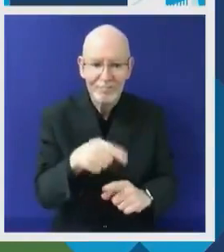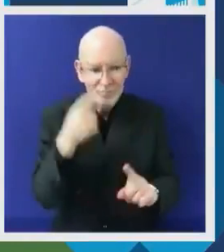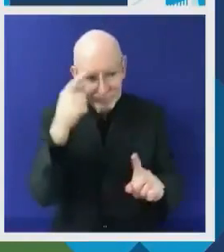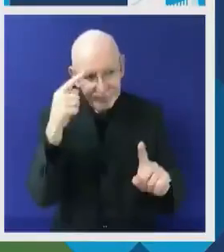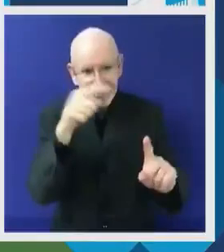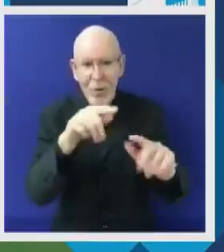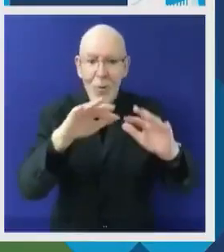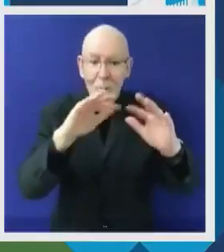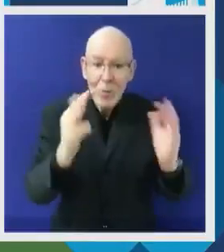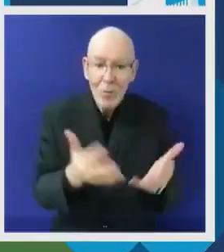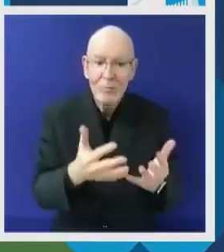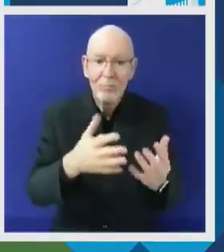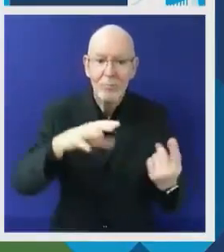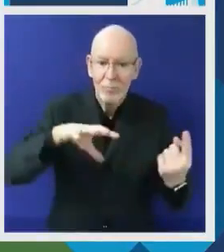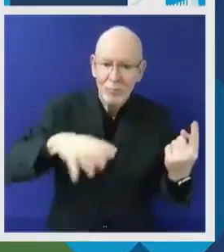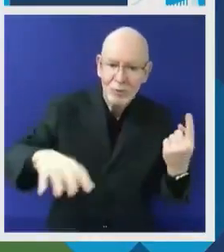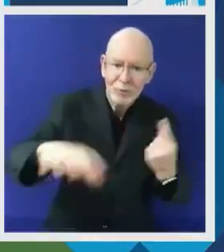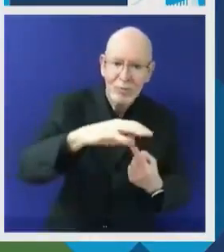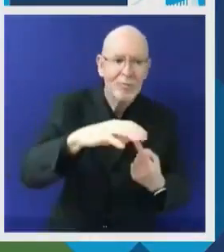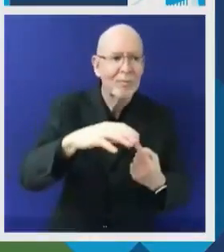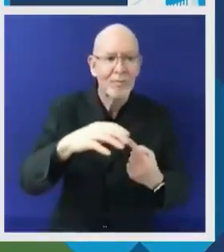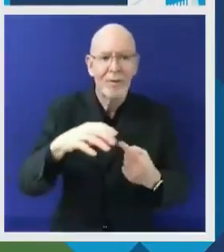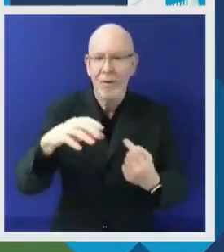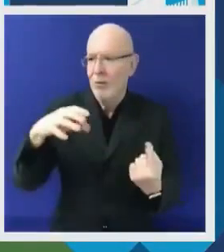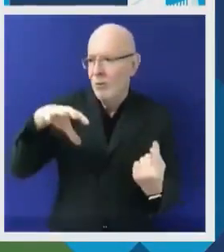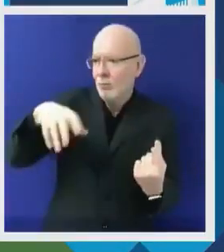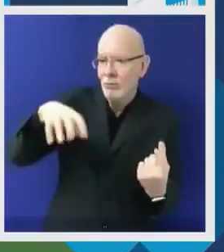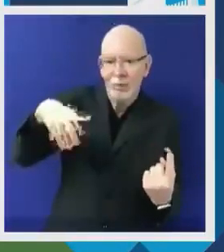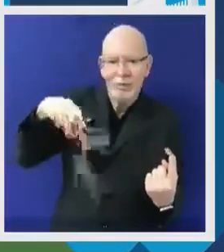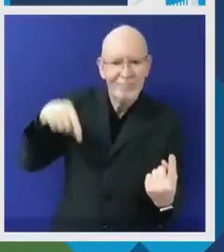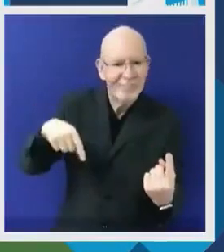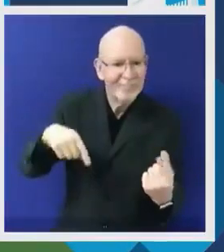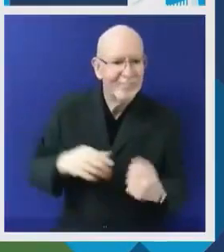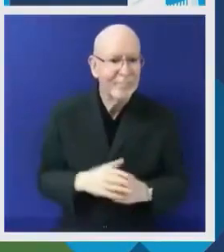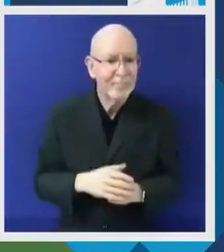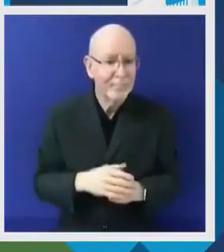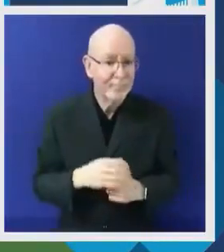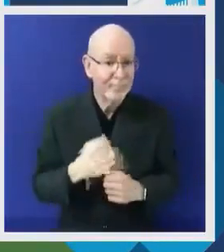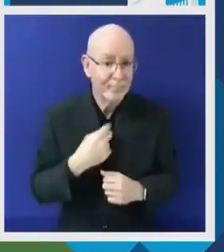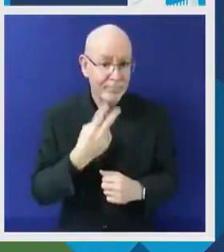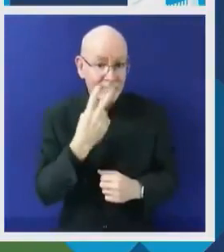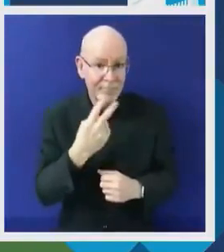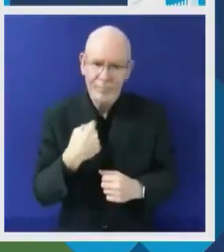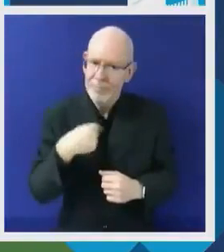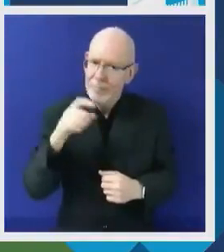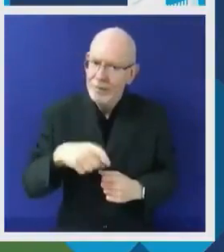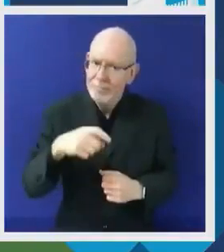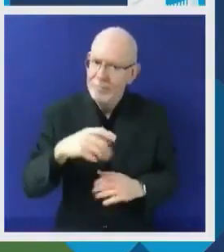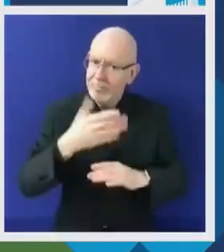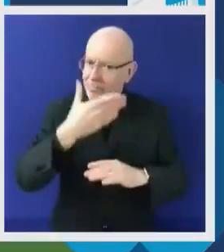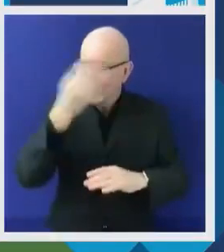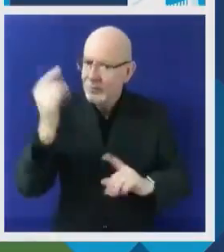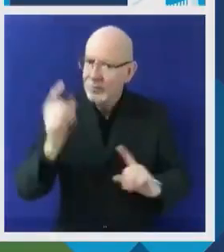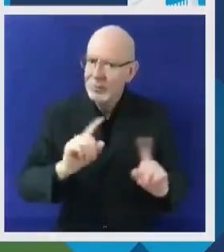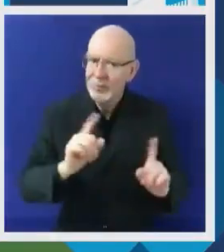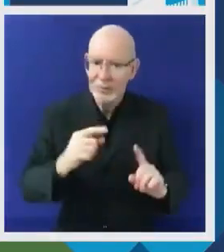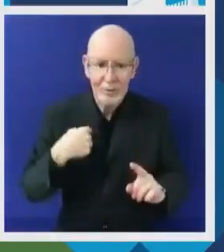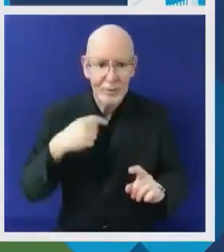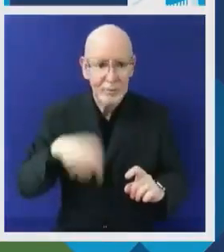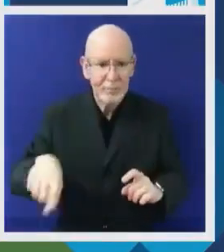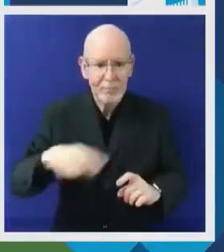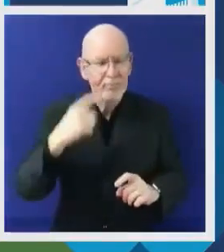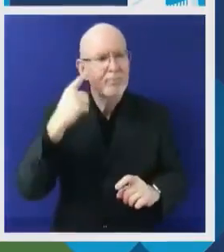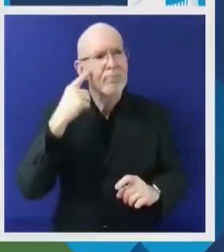officials, including head of state, vice presidents, ministers, will be joining us as a part of this intergenerational dialogue